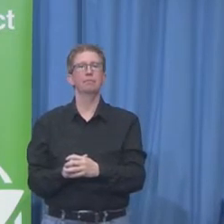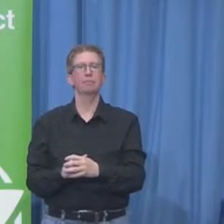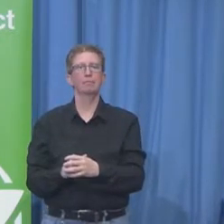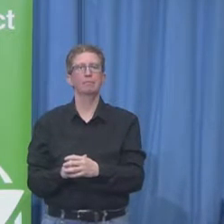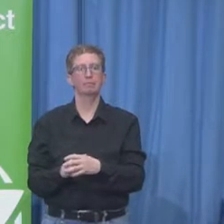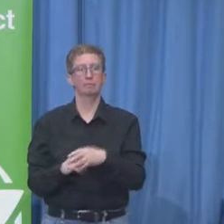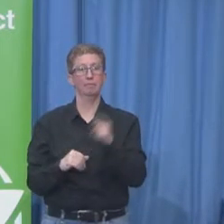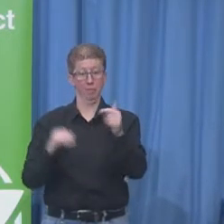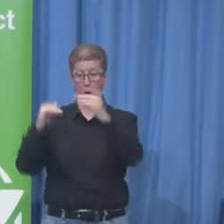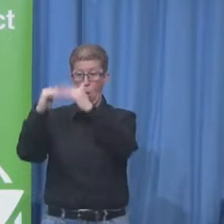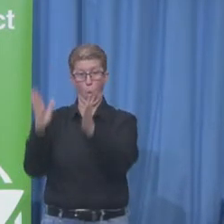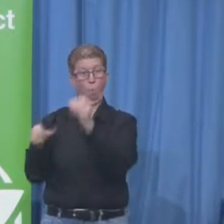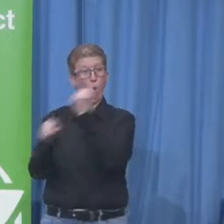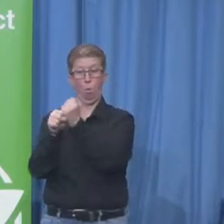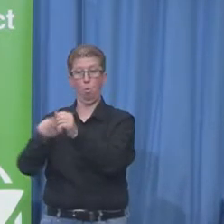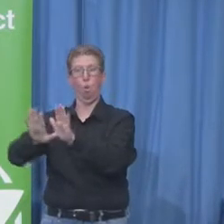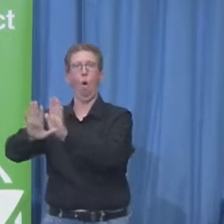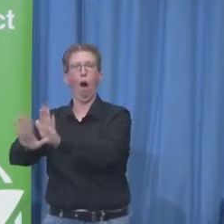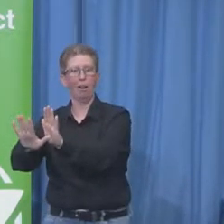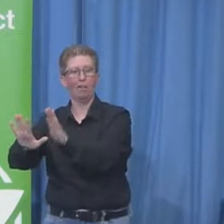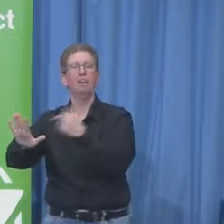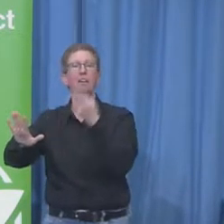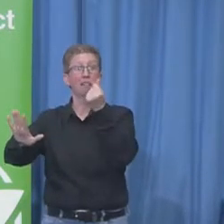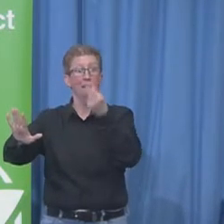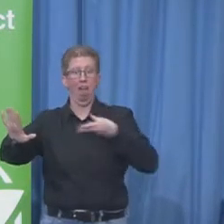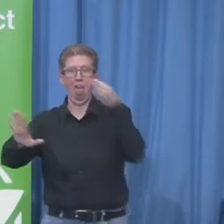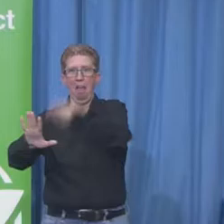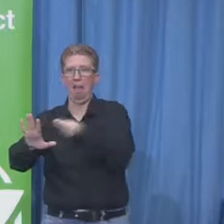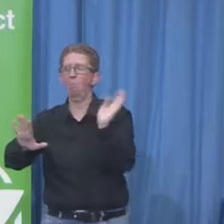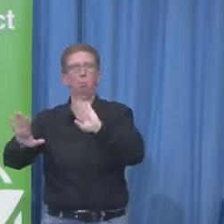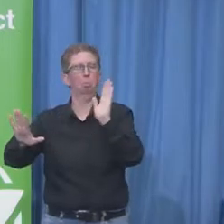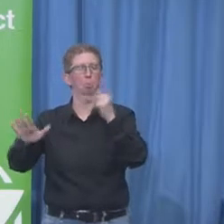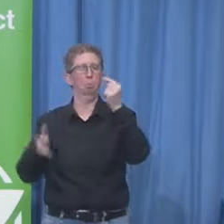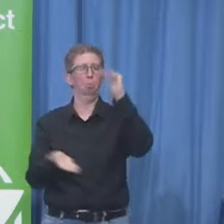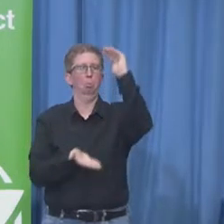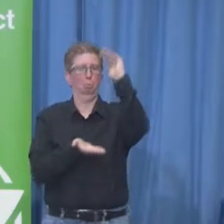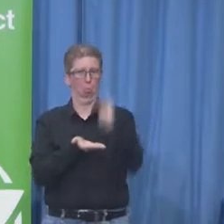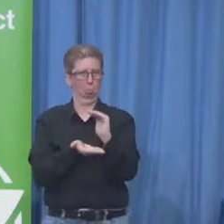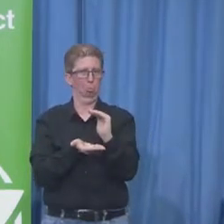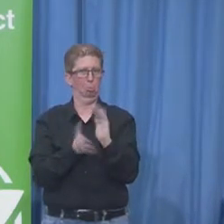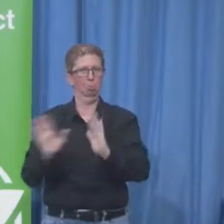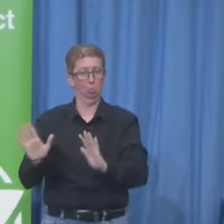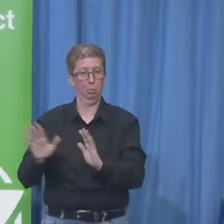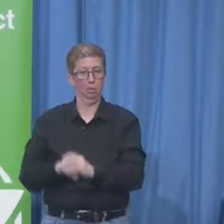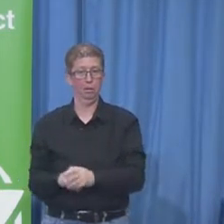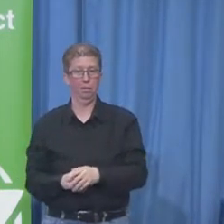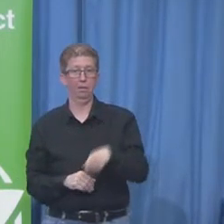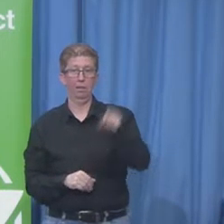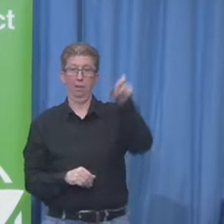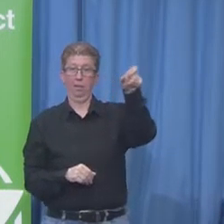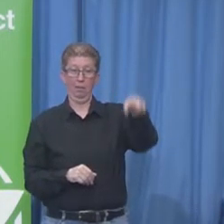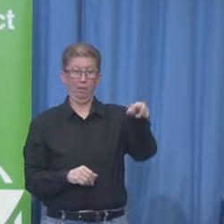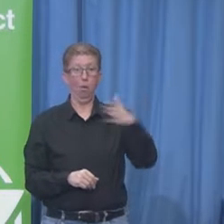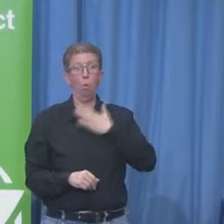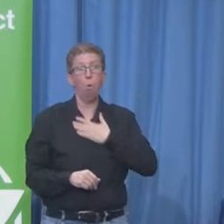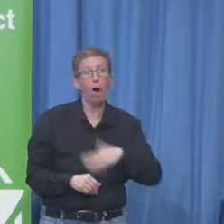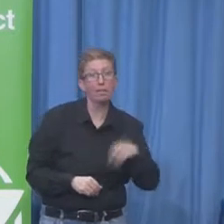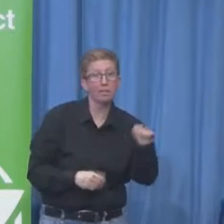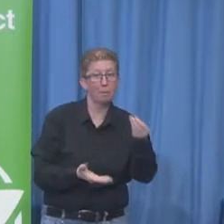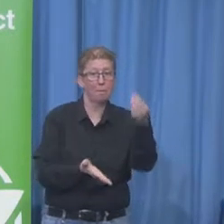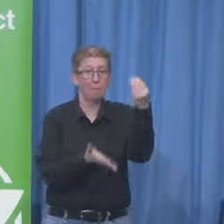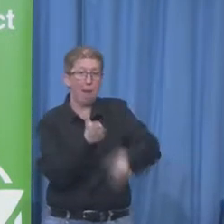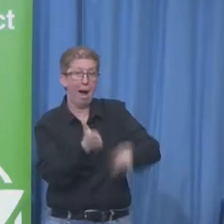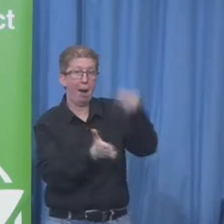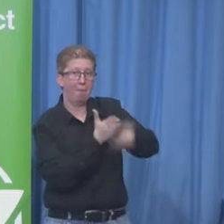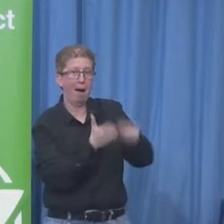customers buy from us in part because of who we are, not just what we do. So the brand potential for us was pretty significant.